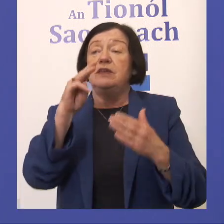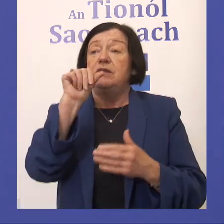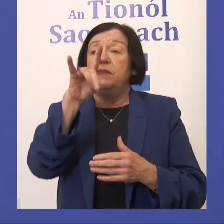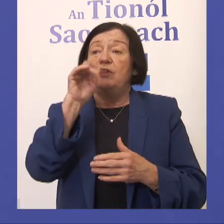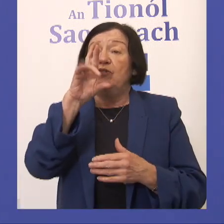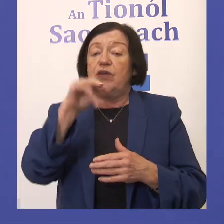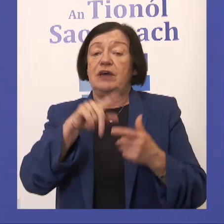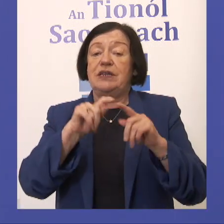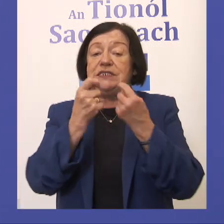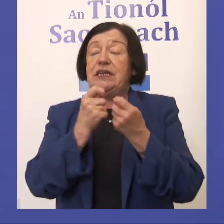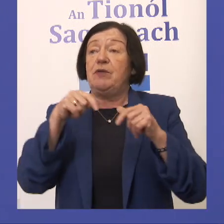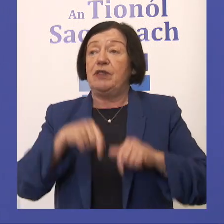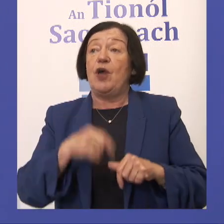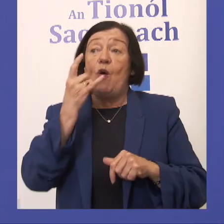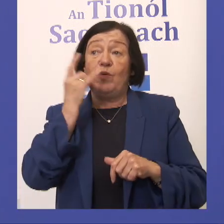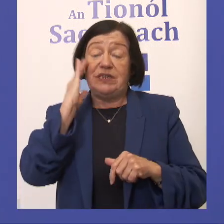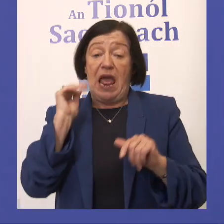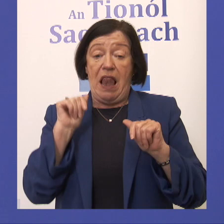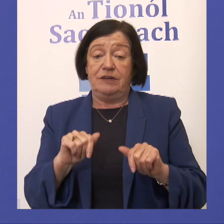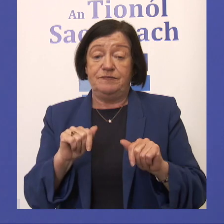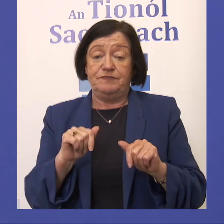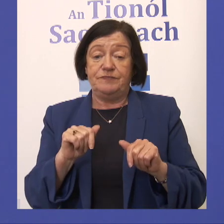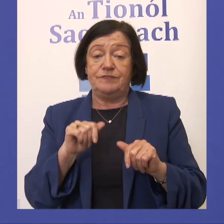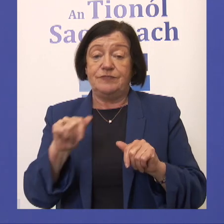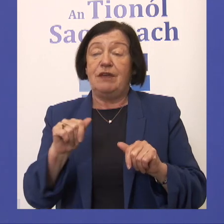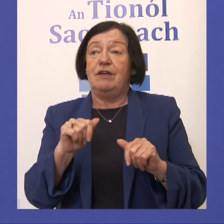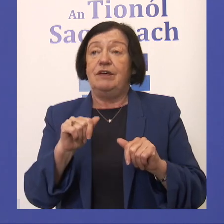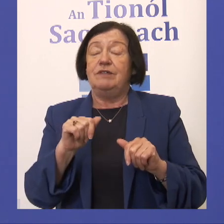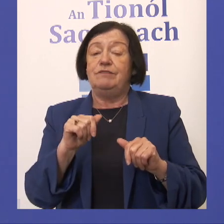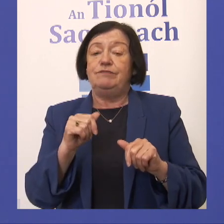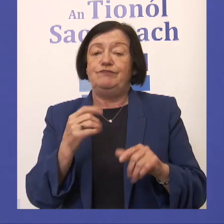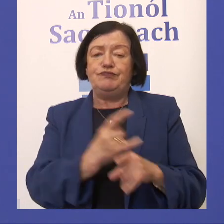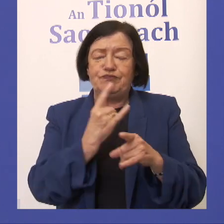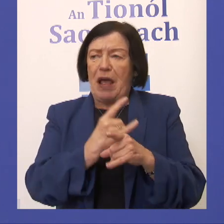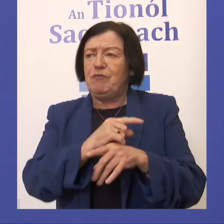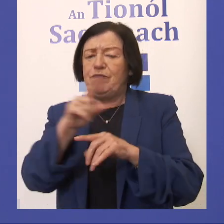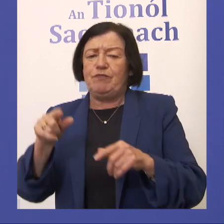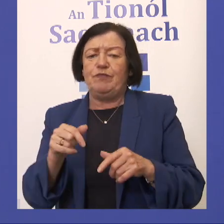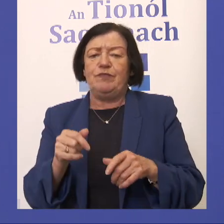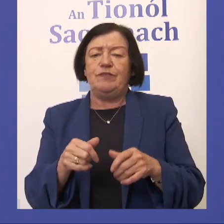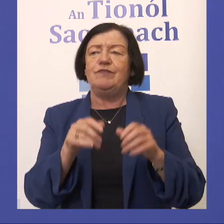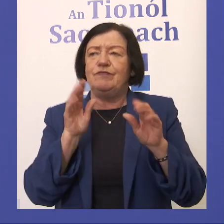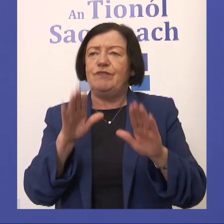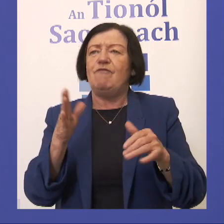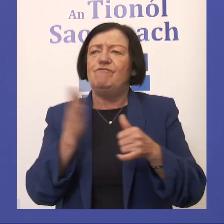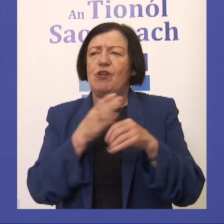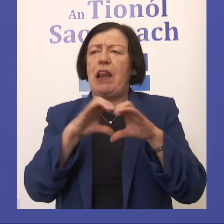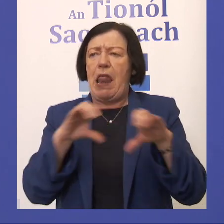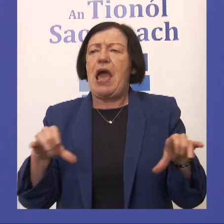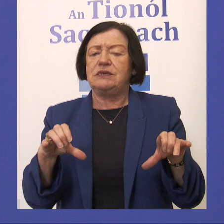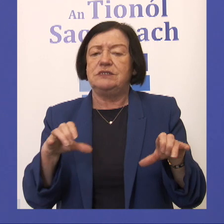Ryan and the team at the Grand Hotel. Their hospitality has been first class, their